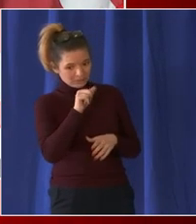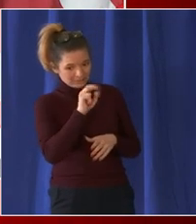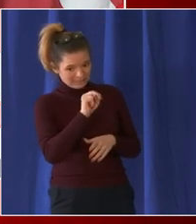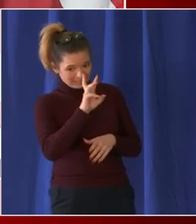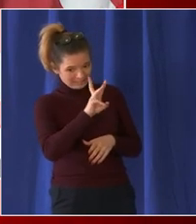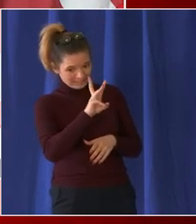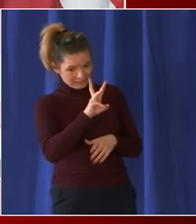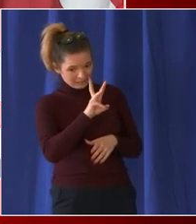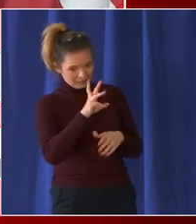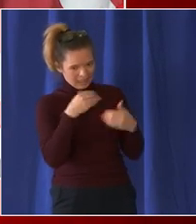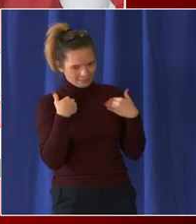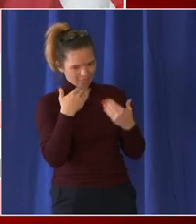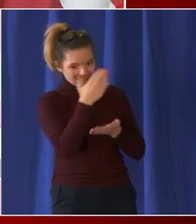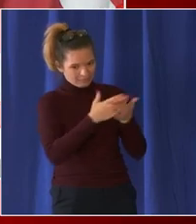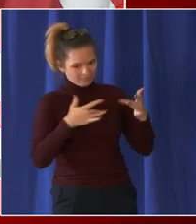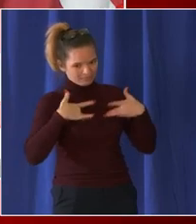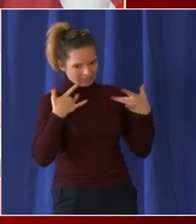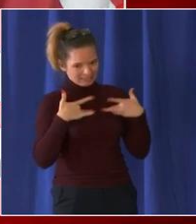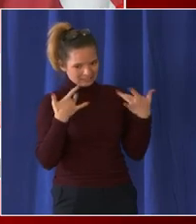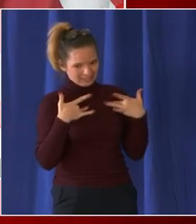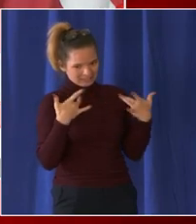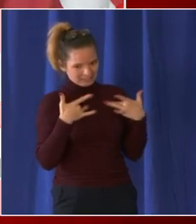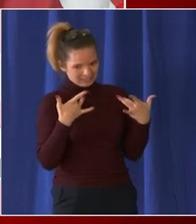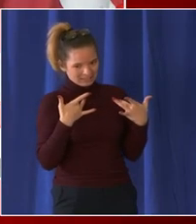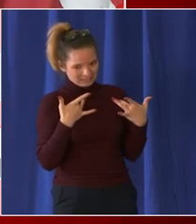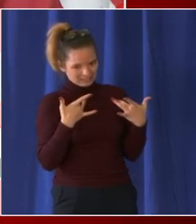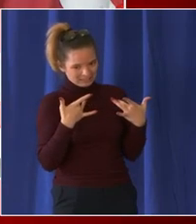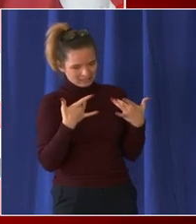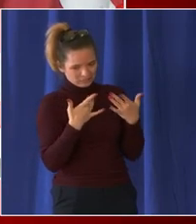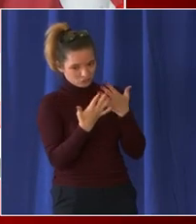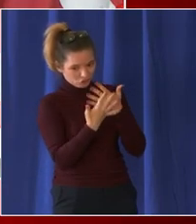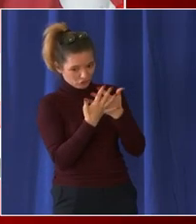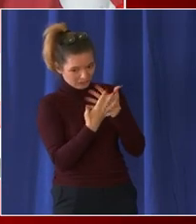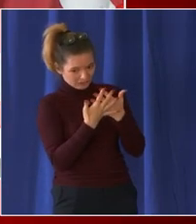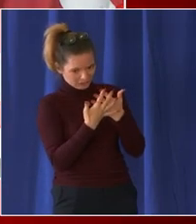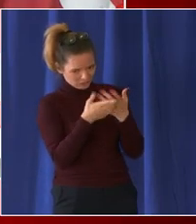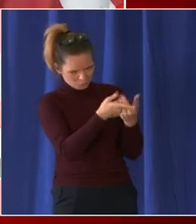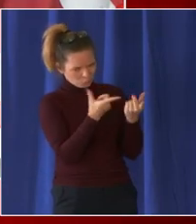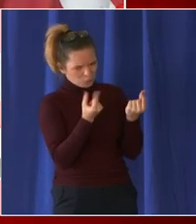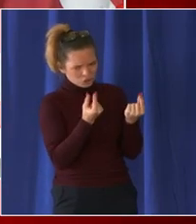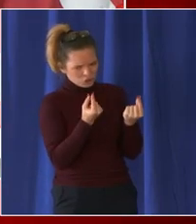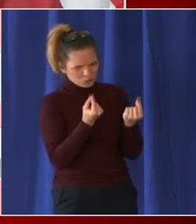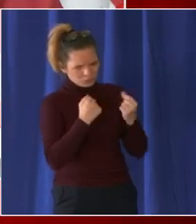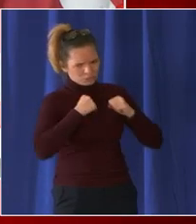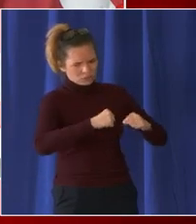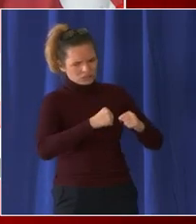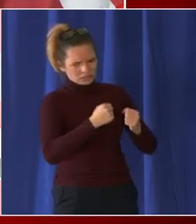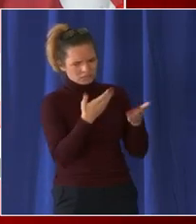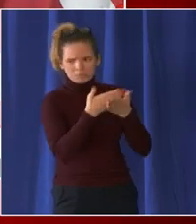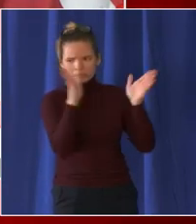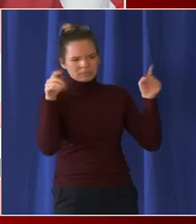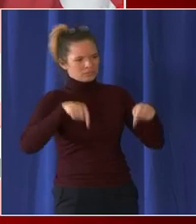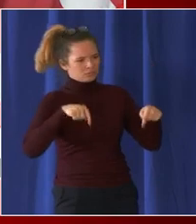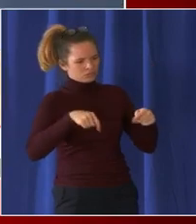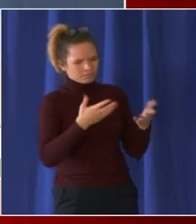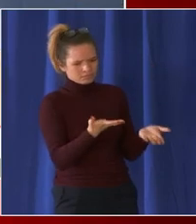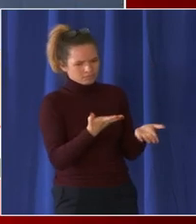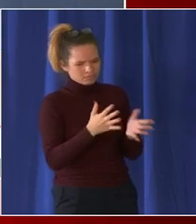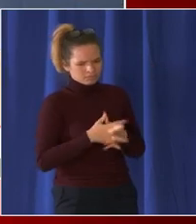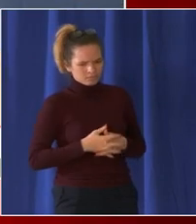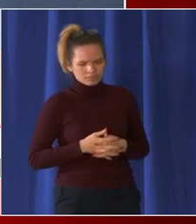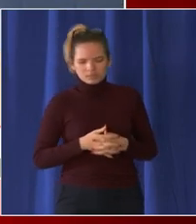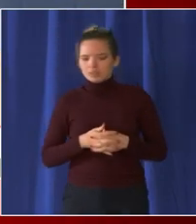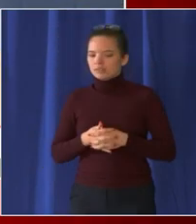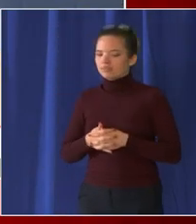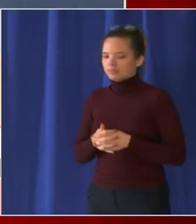then near the capitol as well chief uh thank you for the question uh i'll just simply say we're prepared for the events uh